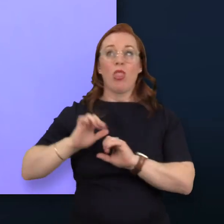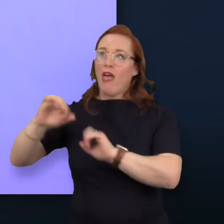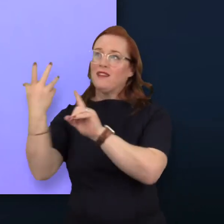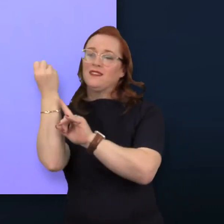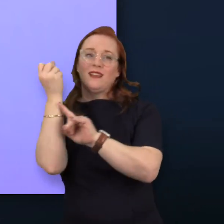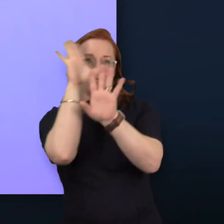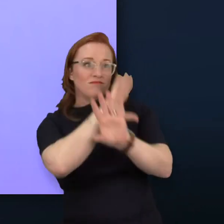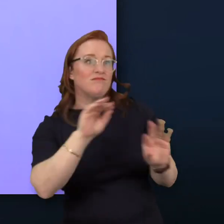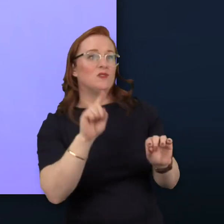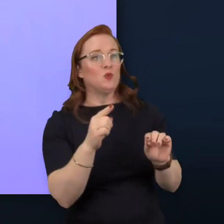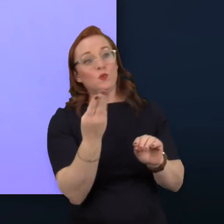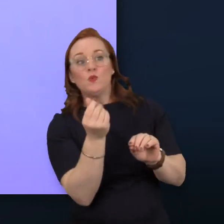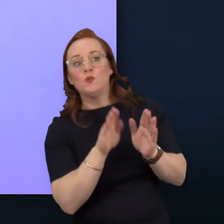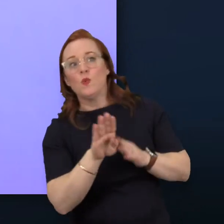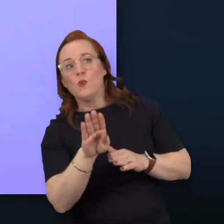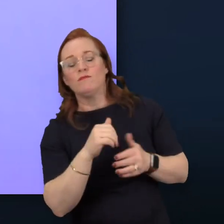in the near future.